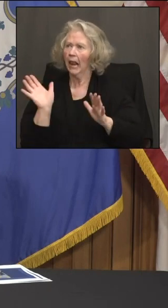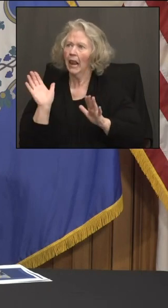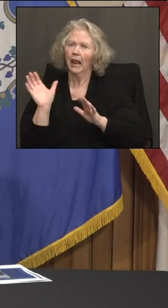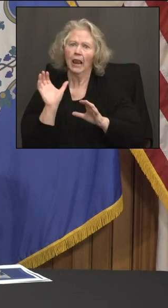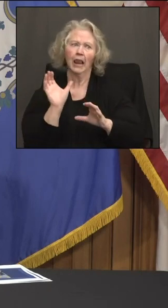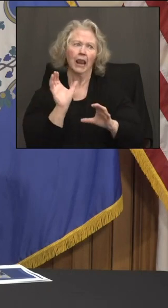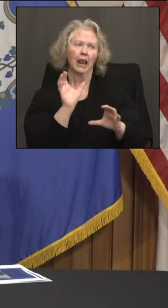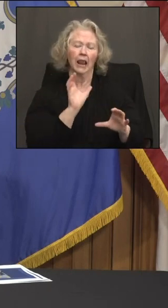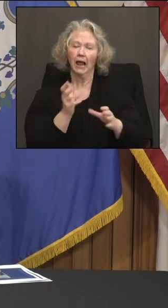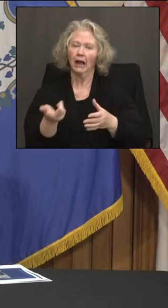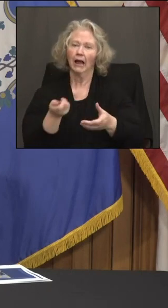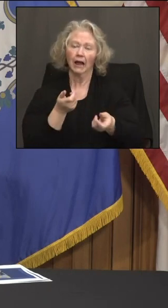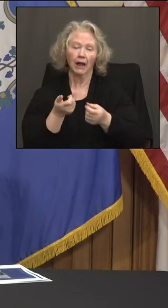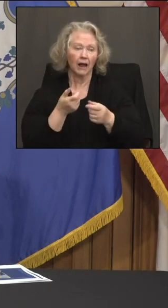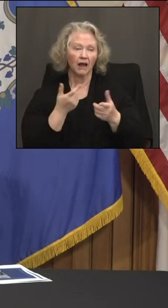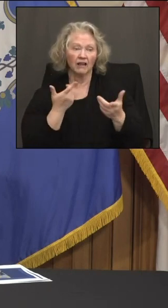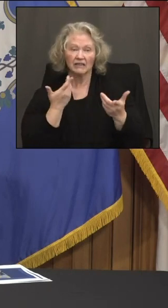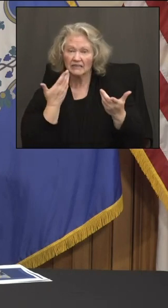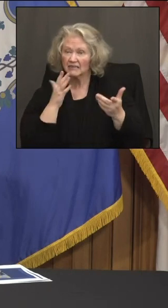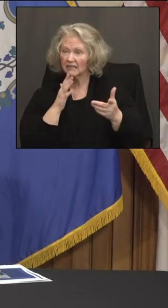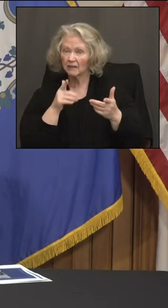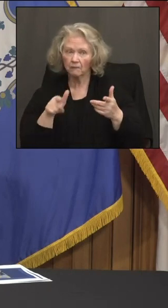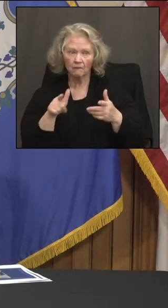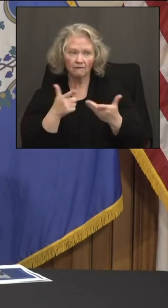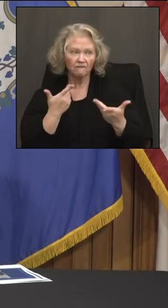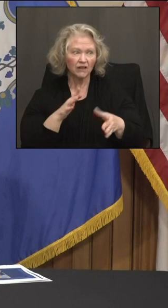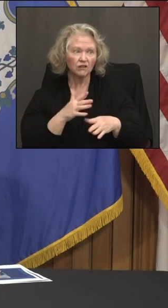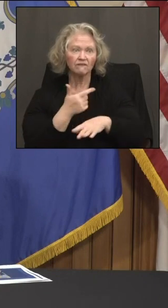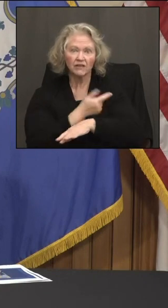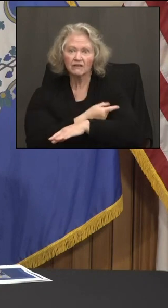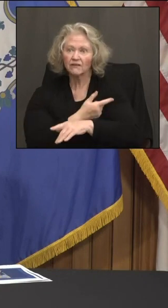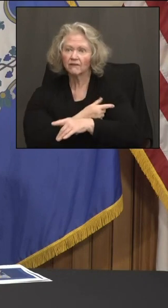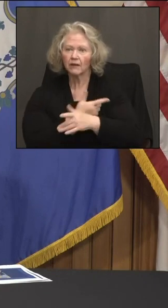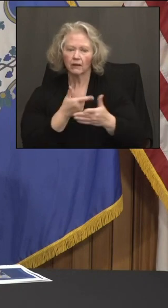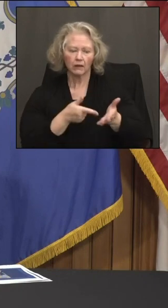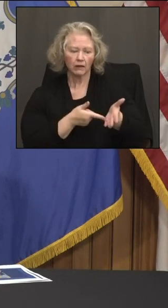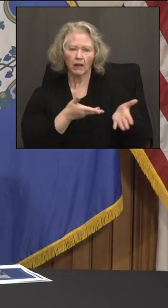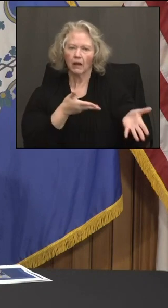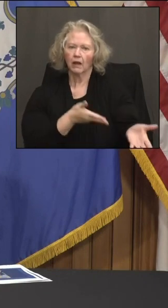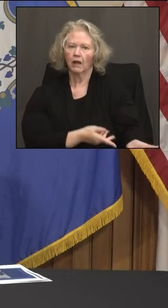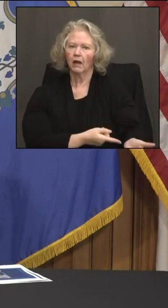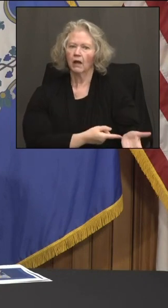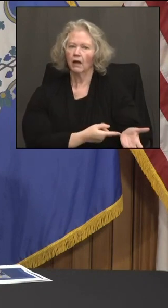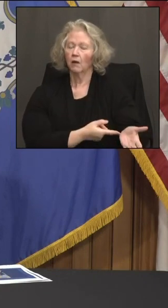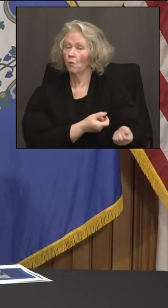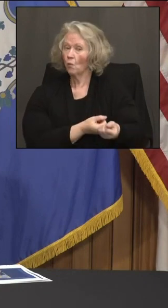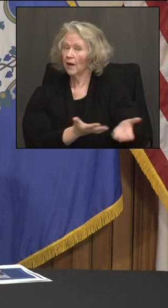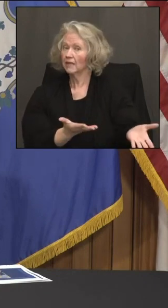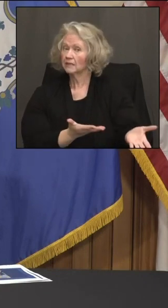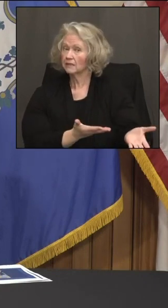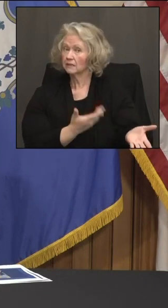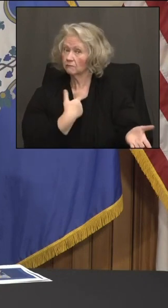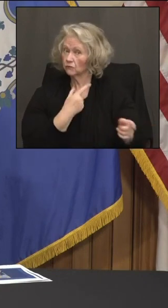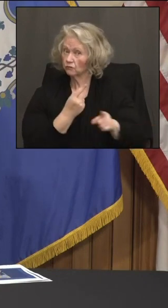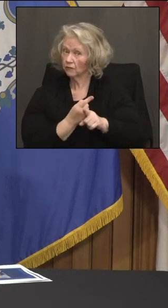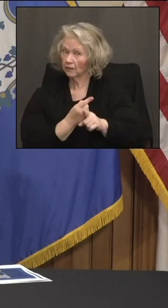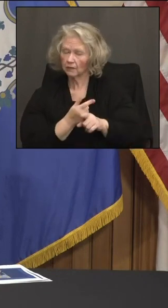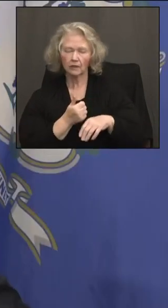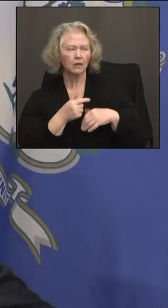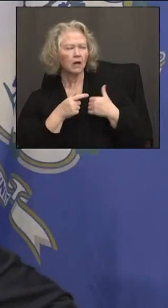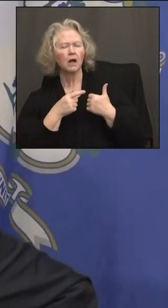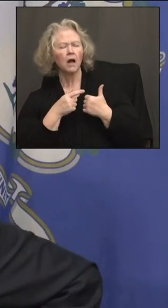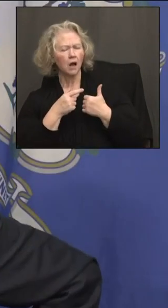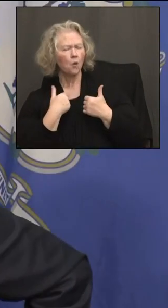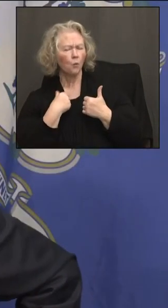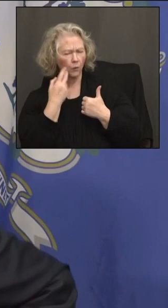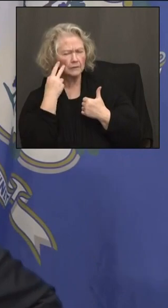who wants a vaccine. But if everyone on the street has already been vaccinated, you wind up with more waste. Right. Is that fair? Yeah, you've seen that